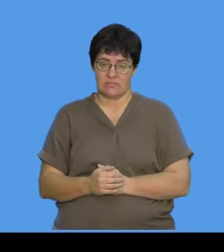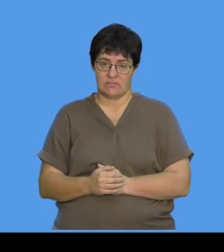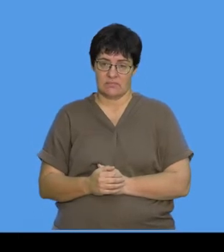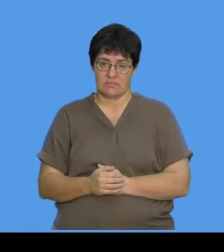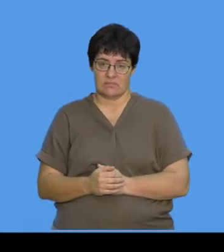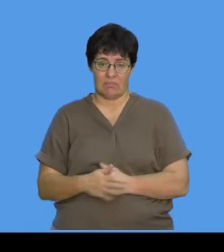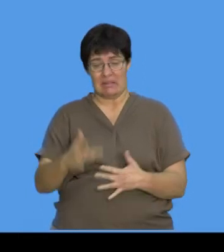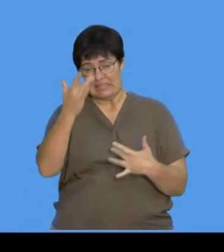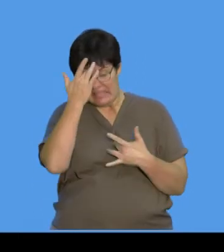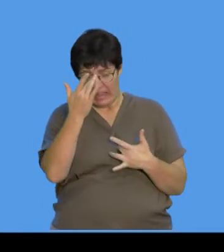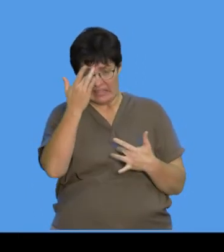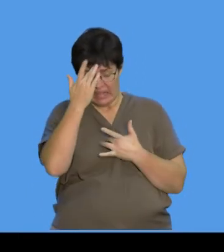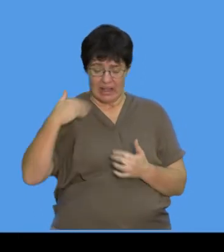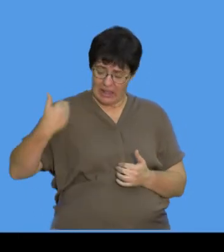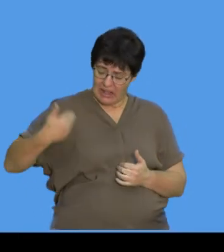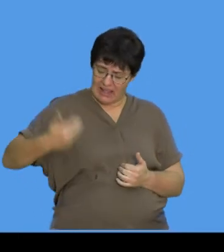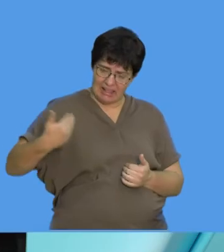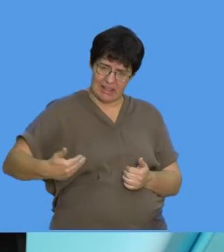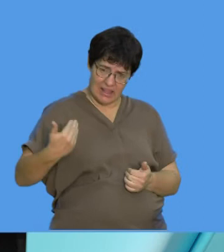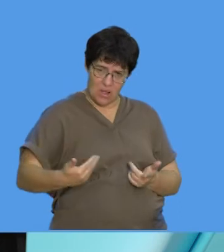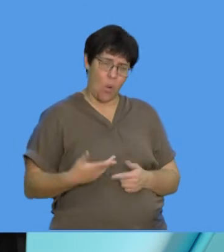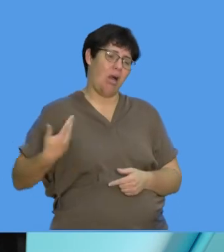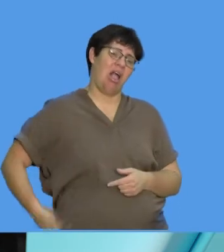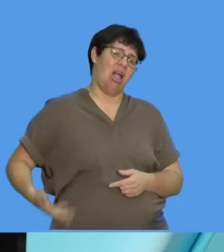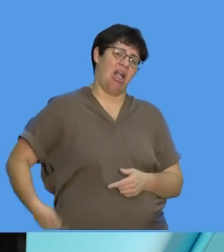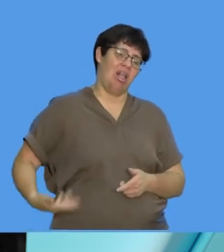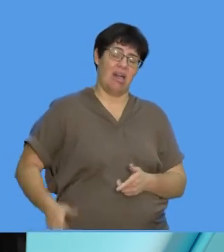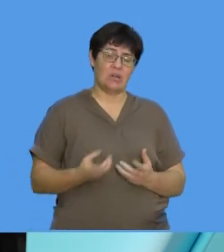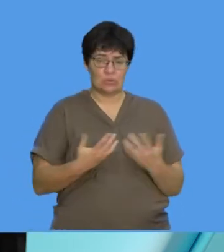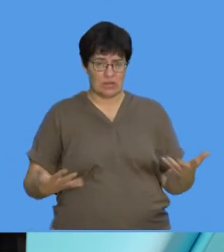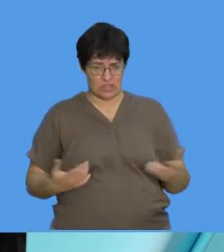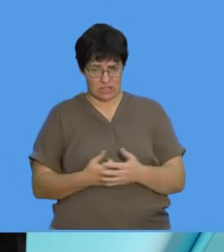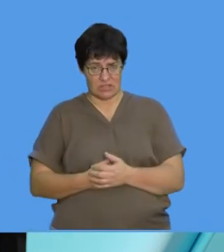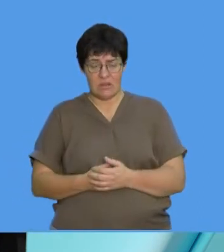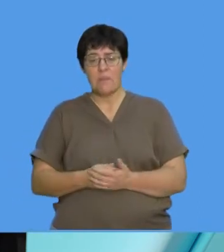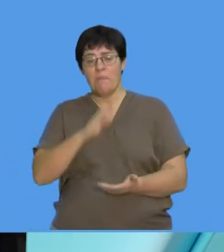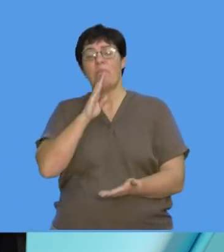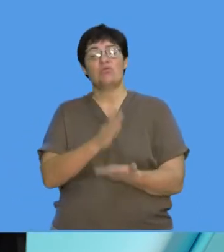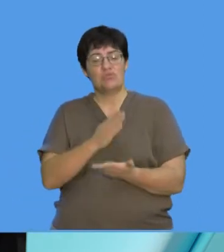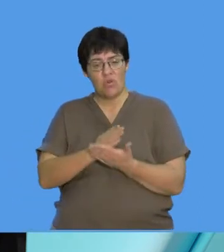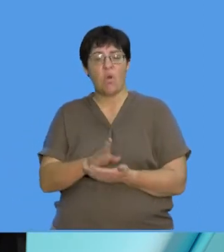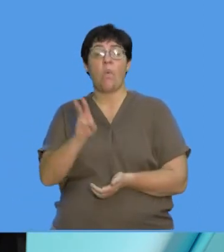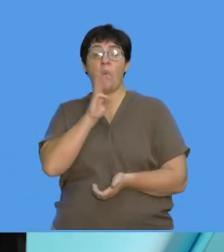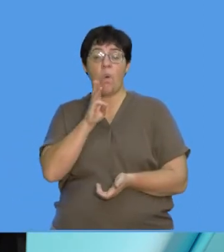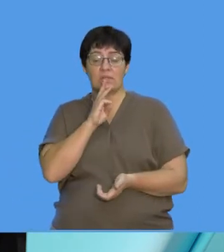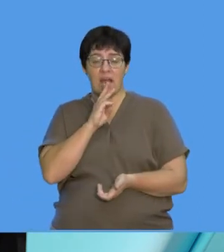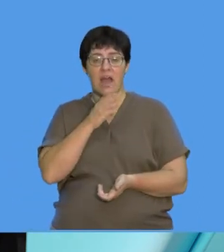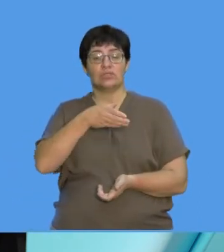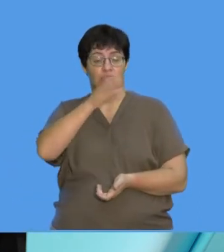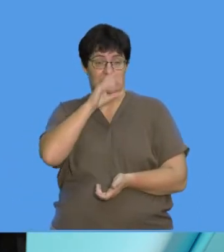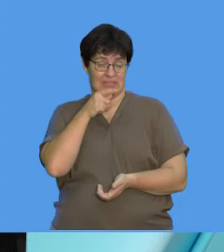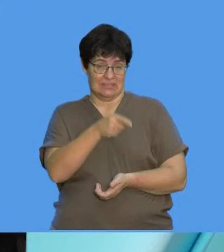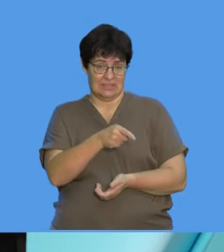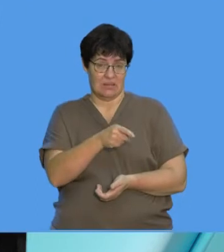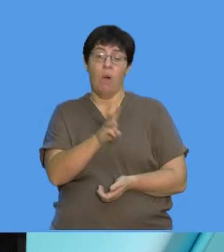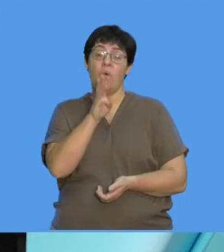if you're constantly being sick or you do have a runny tummy, right, you have to make sure that you drink a lot